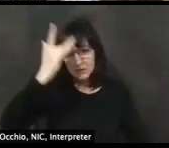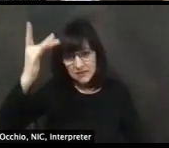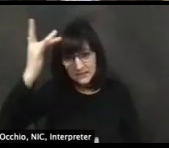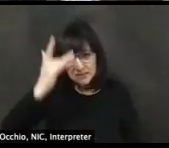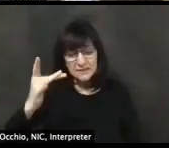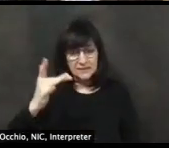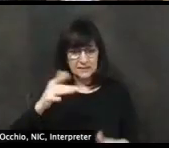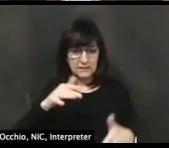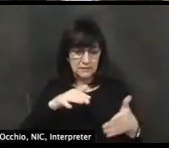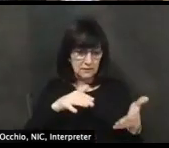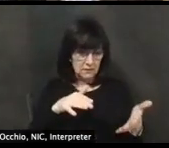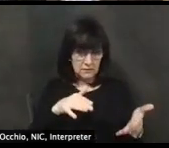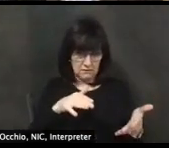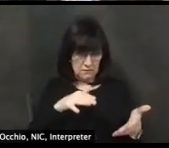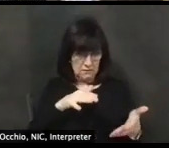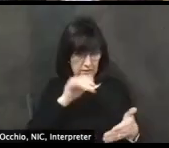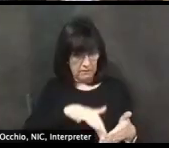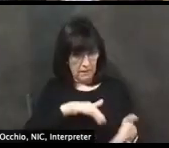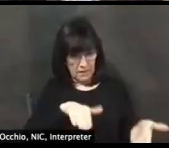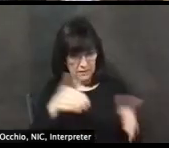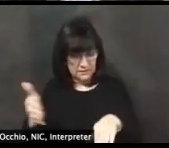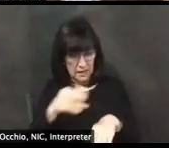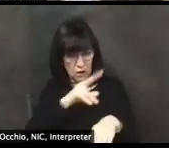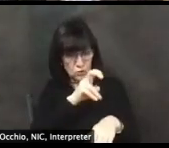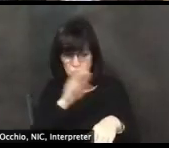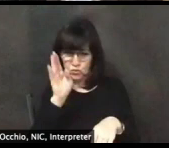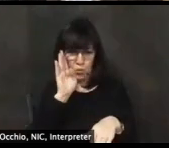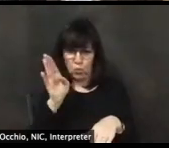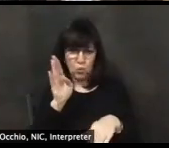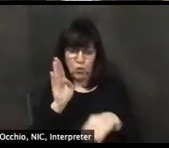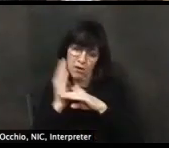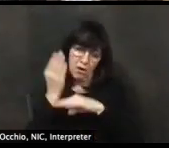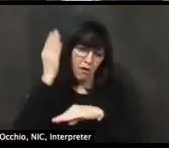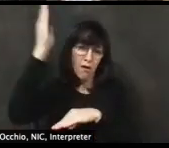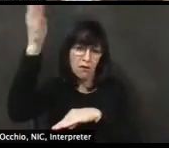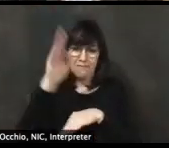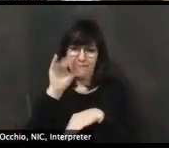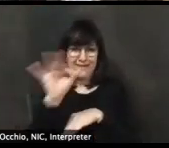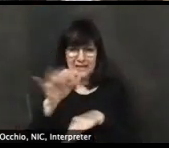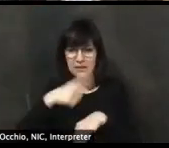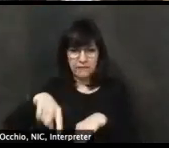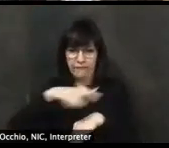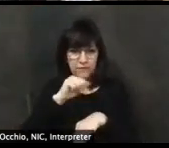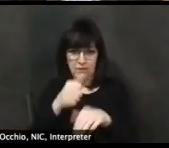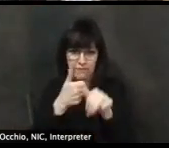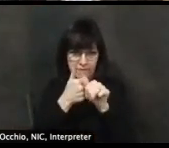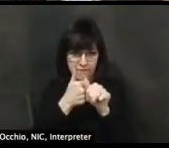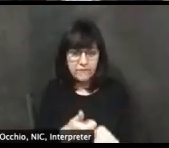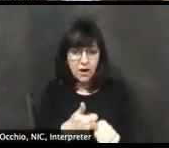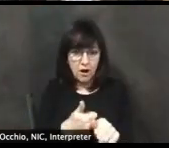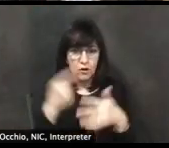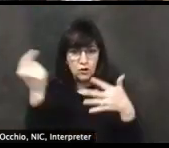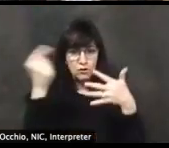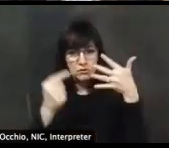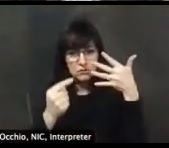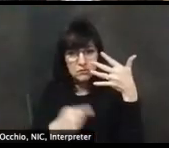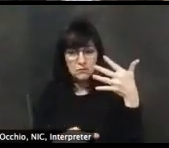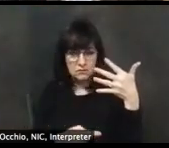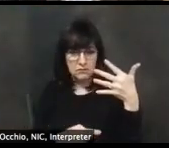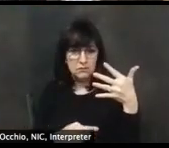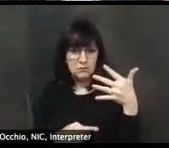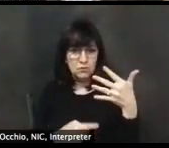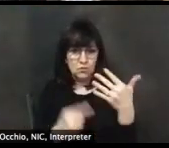have taken place here in Delaware. We still, though, have significant numbers